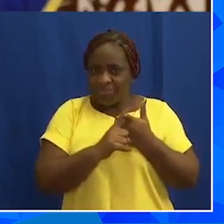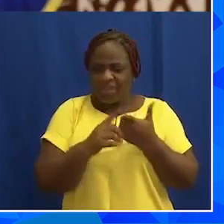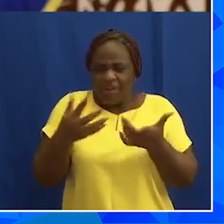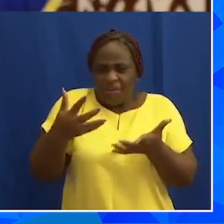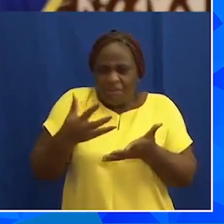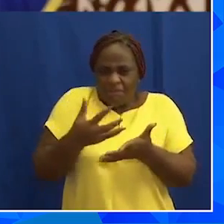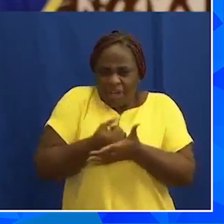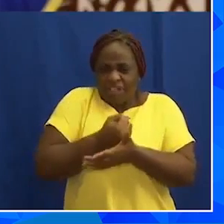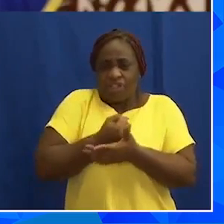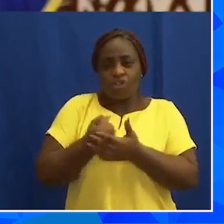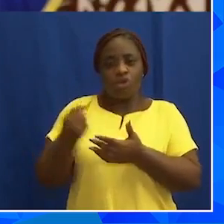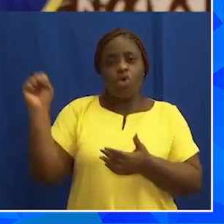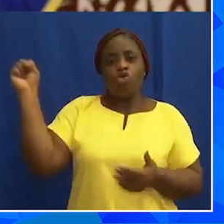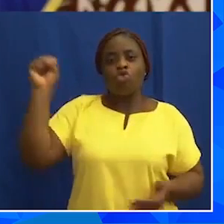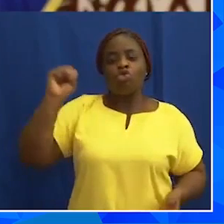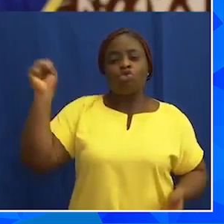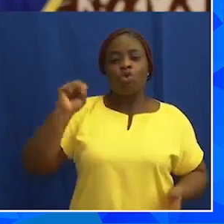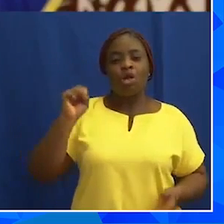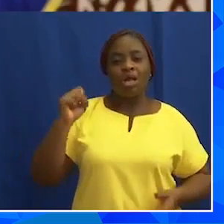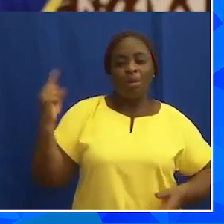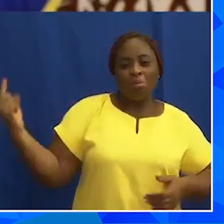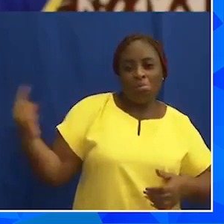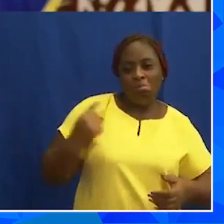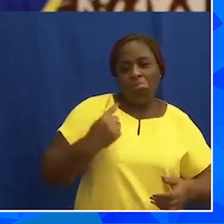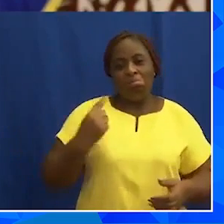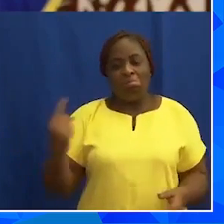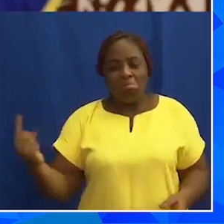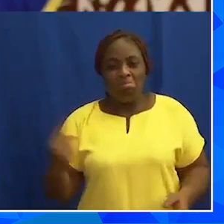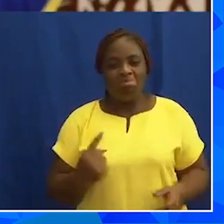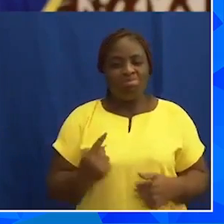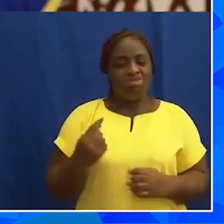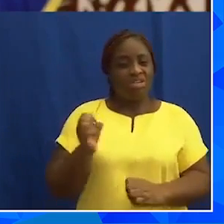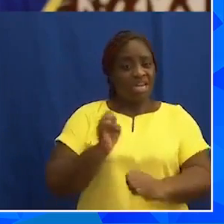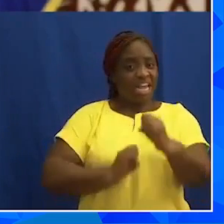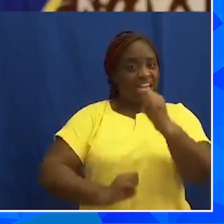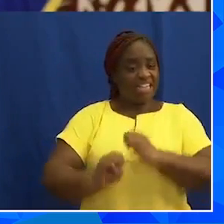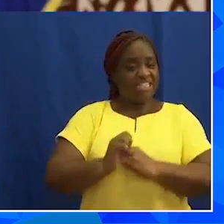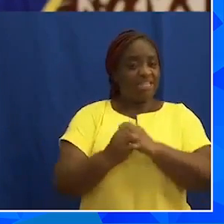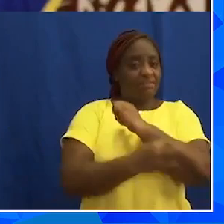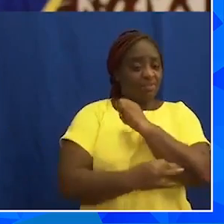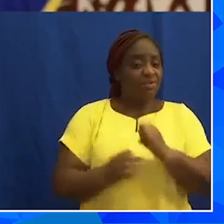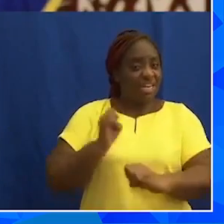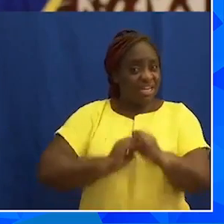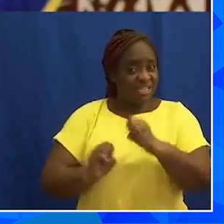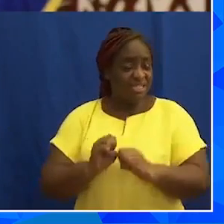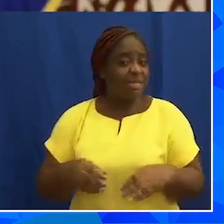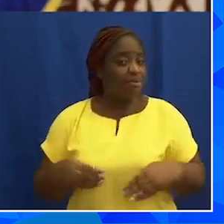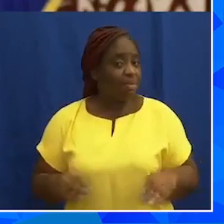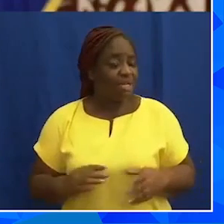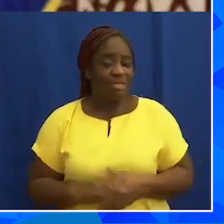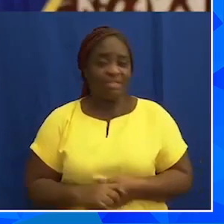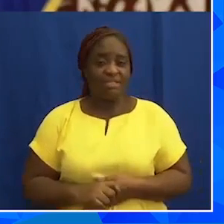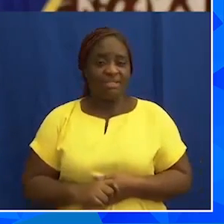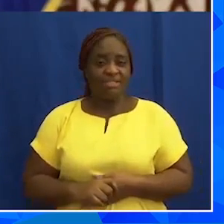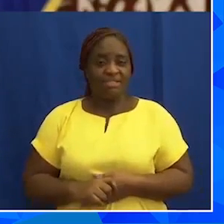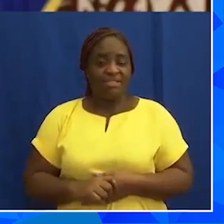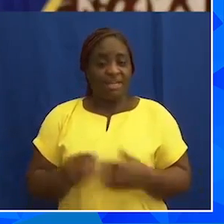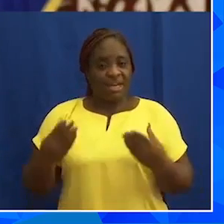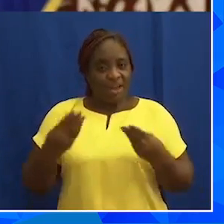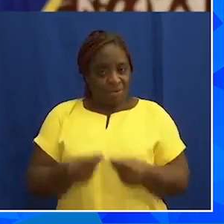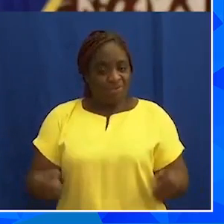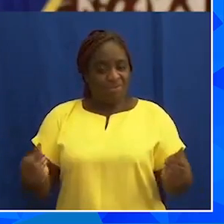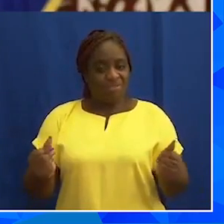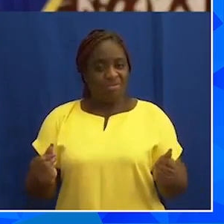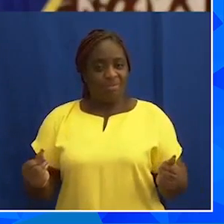inflows of dollars are providing liquidity to the foreign exchange market and addressing the pipeline demand.